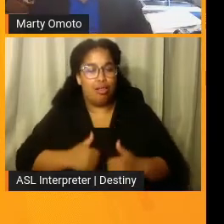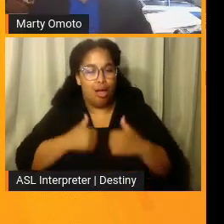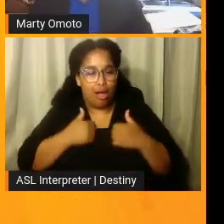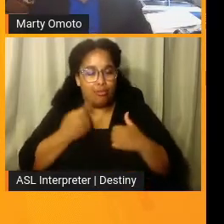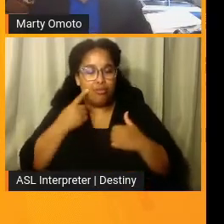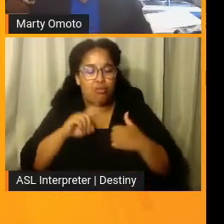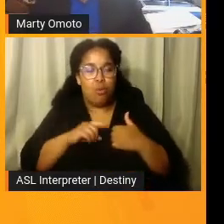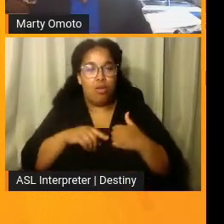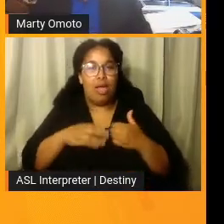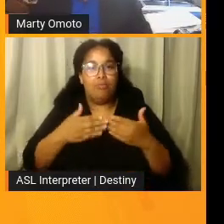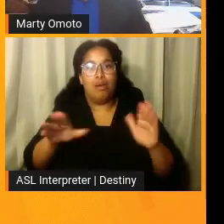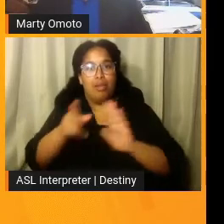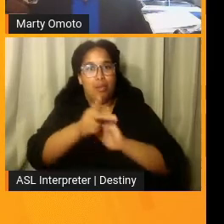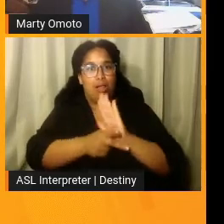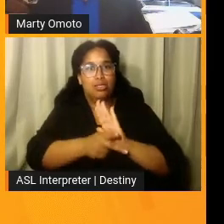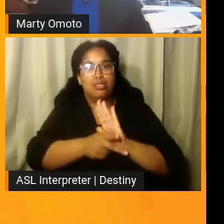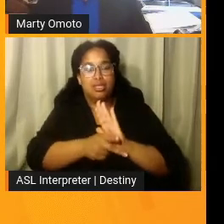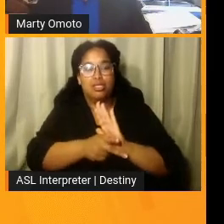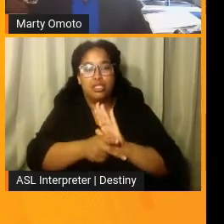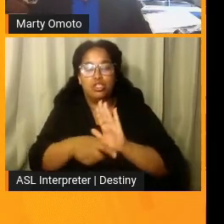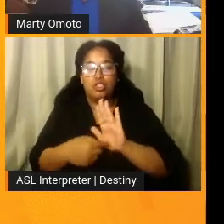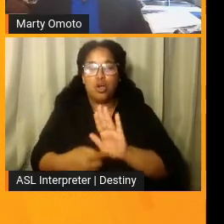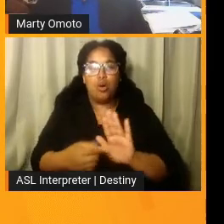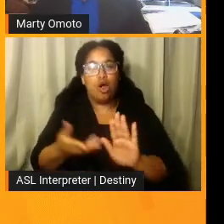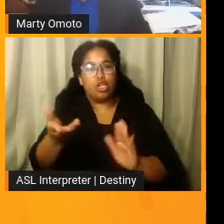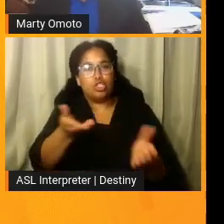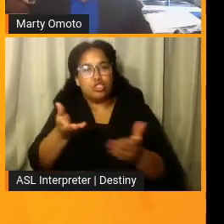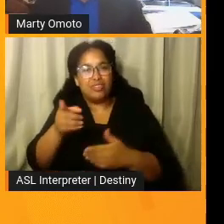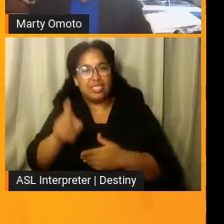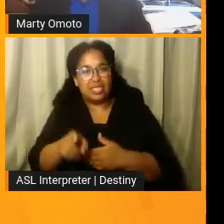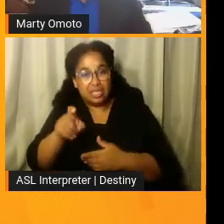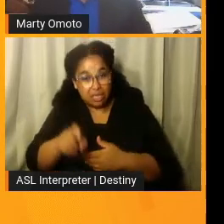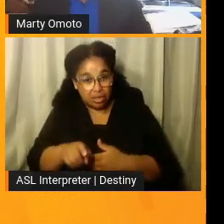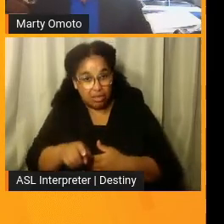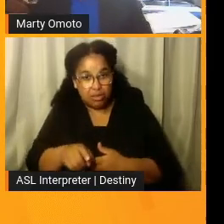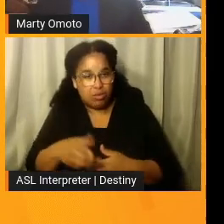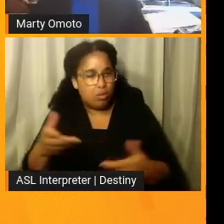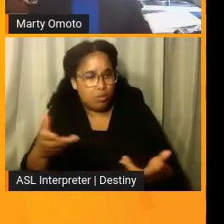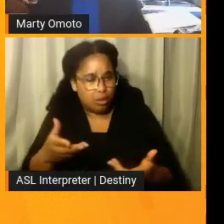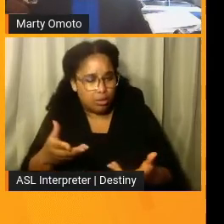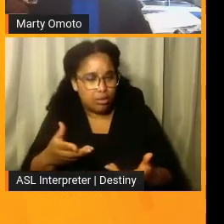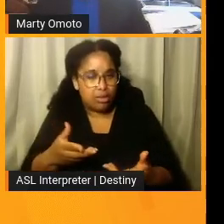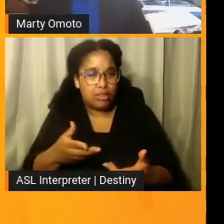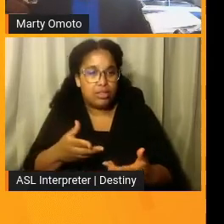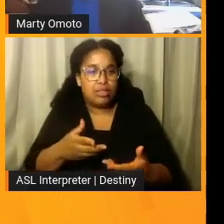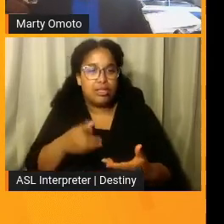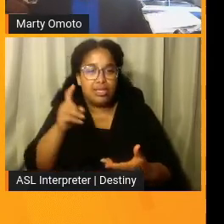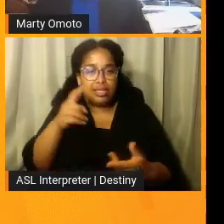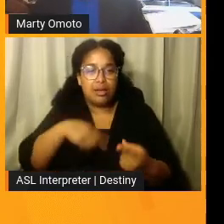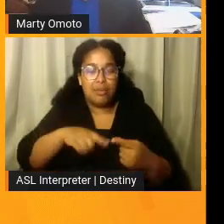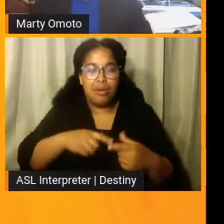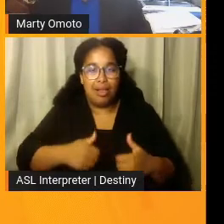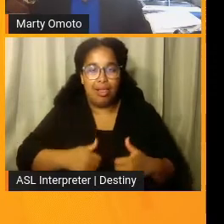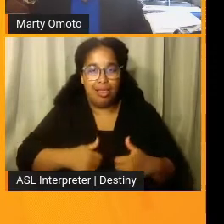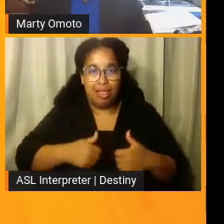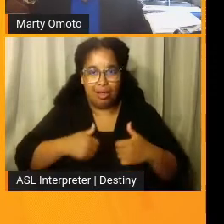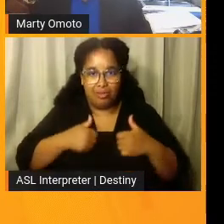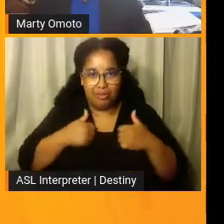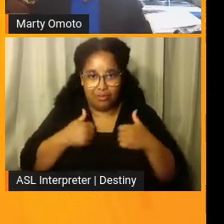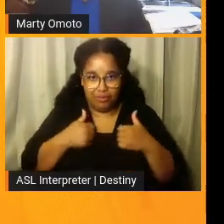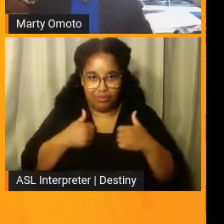public policy about what our service needs need to be, which needs to be about a life. Um,